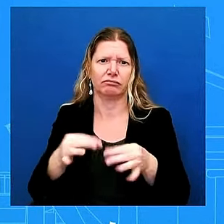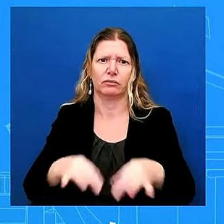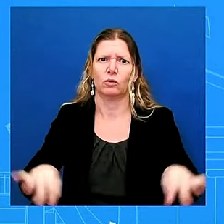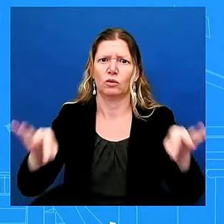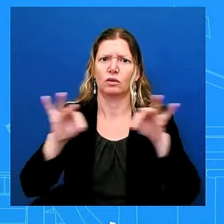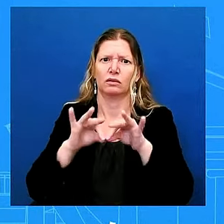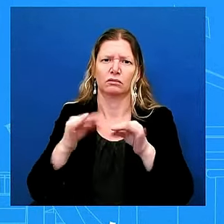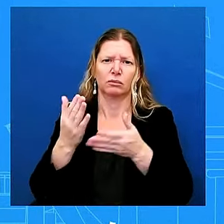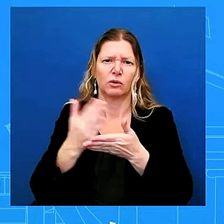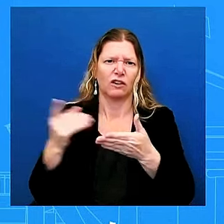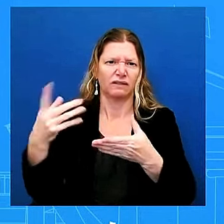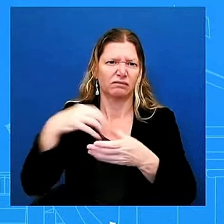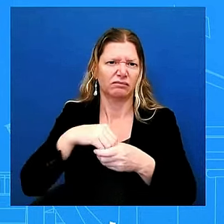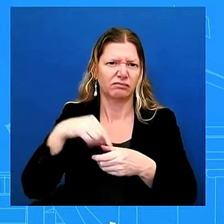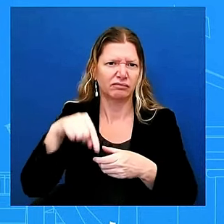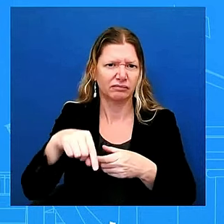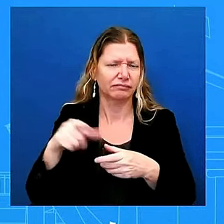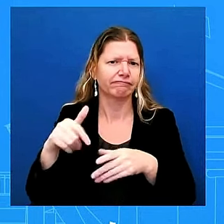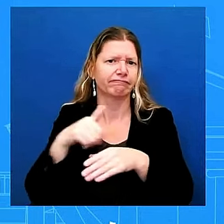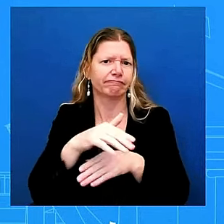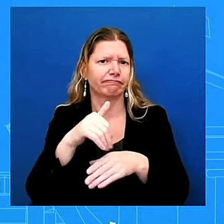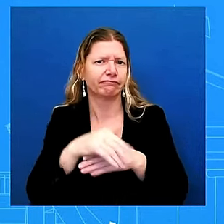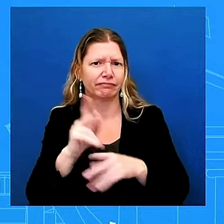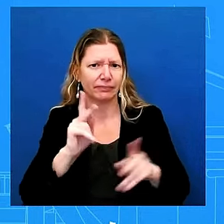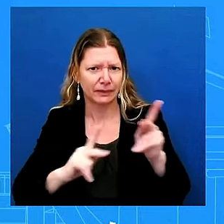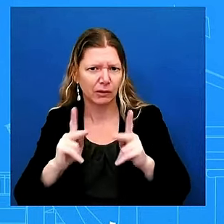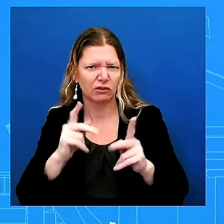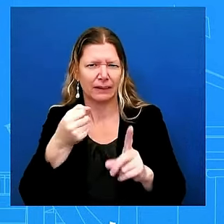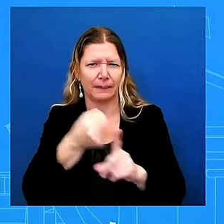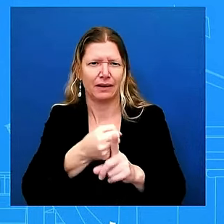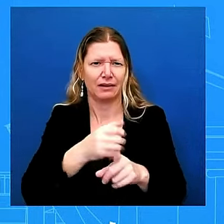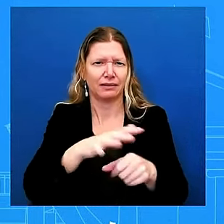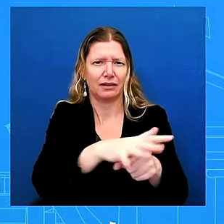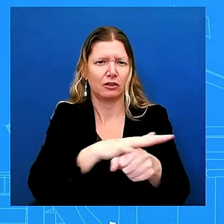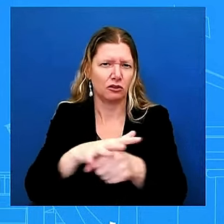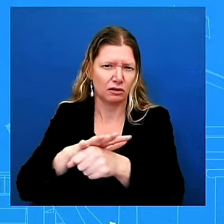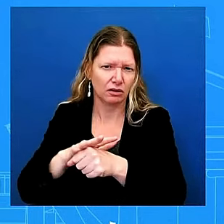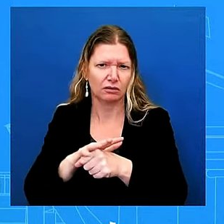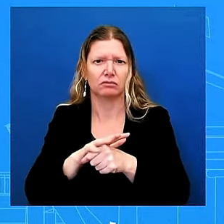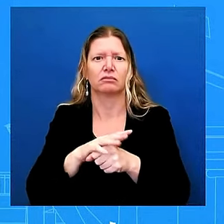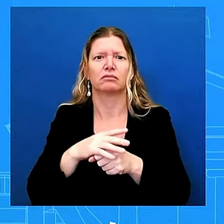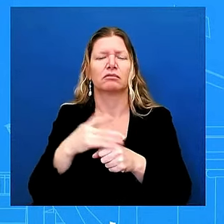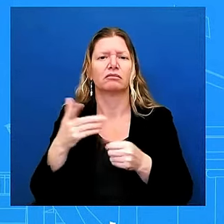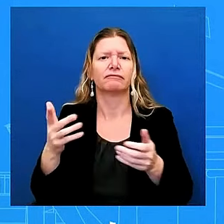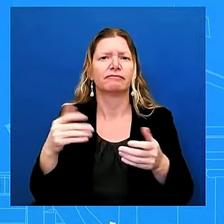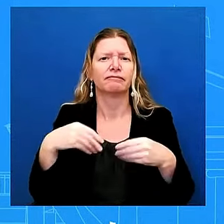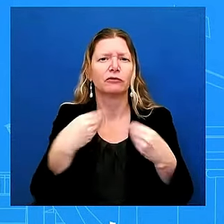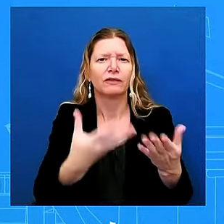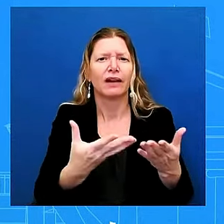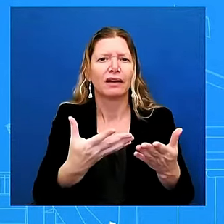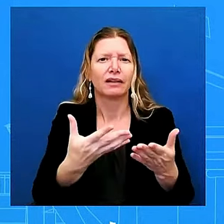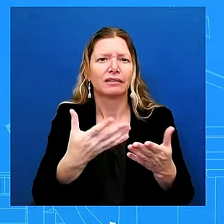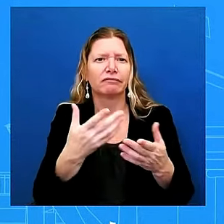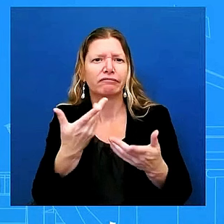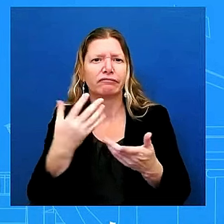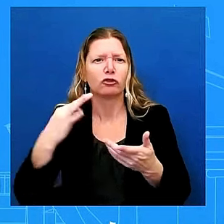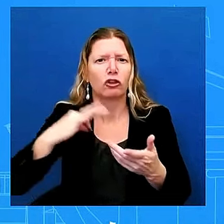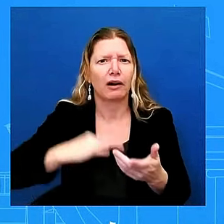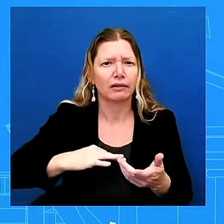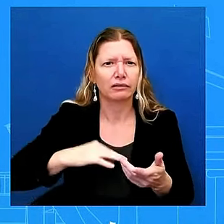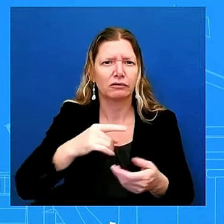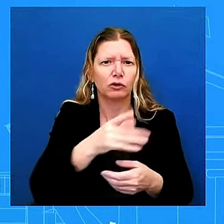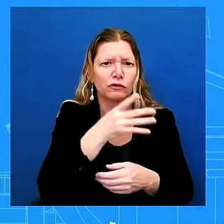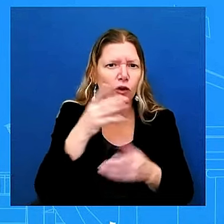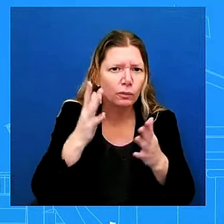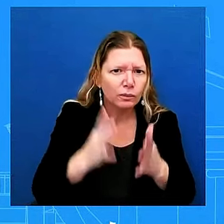and agriculture producers who lost crops and livestock across all the impacted states but in particular in the big bend region